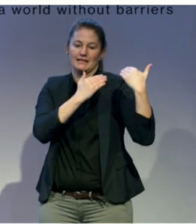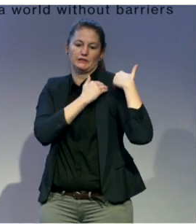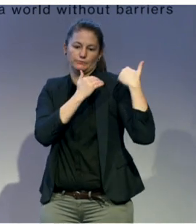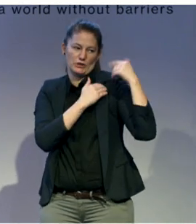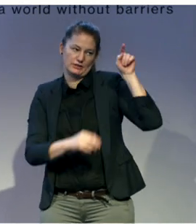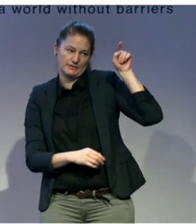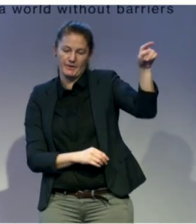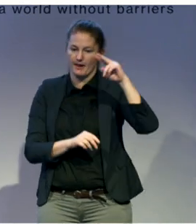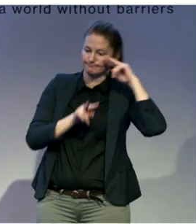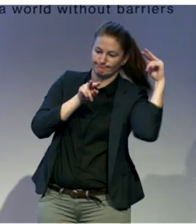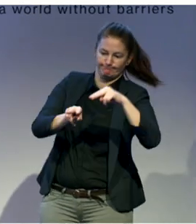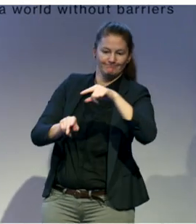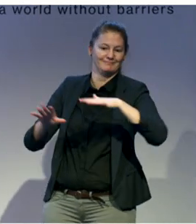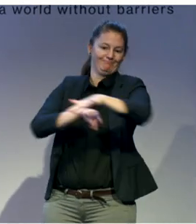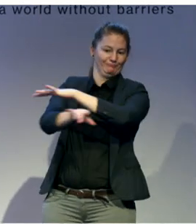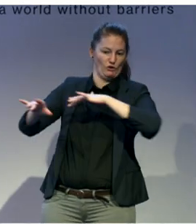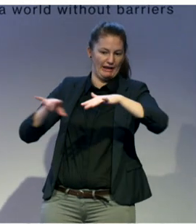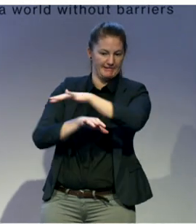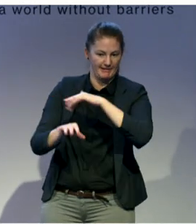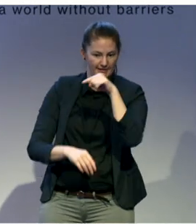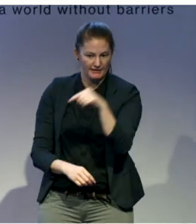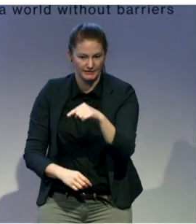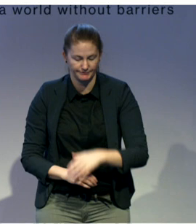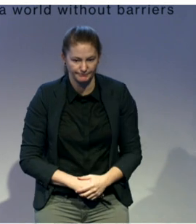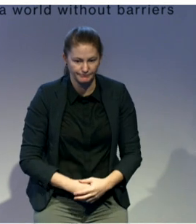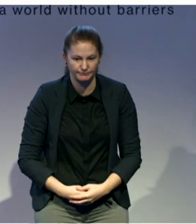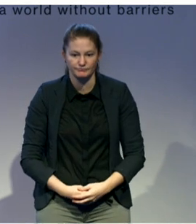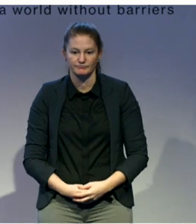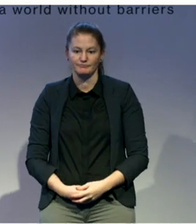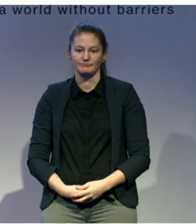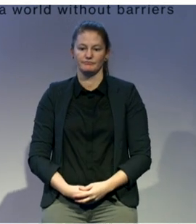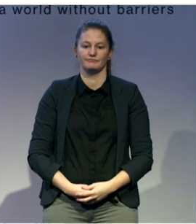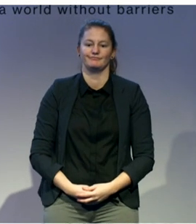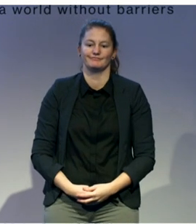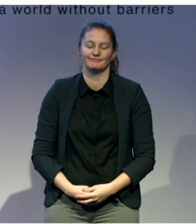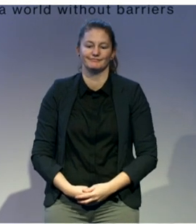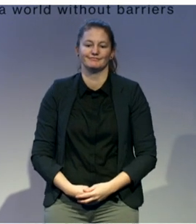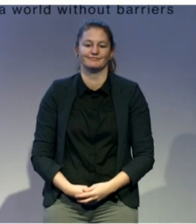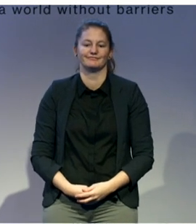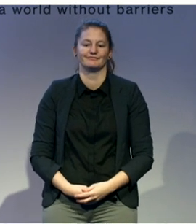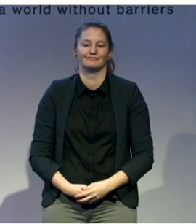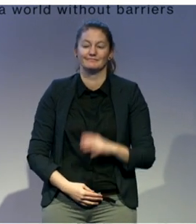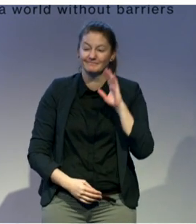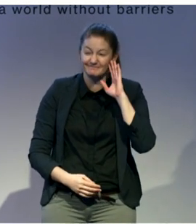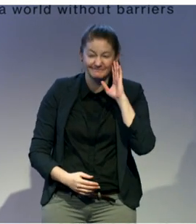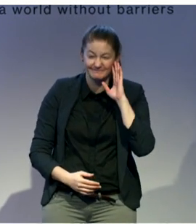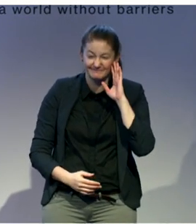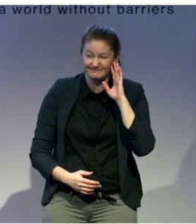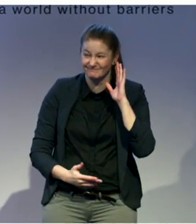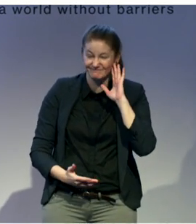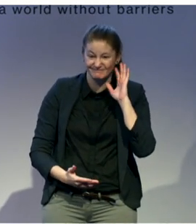200 paralegals are mobilized in the project working area,